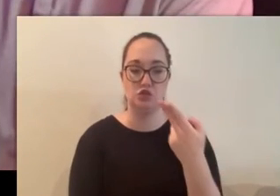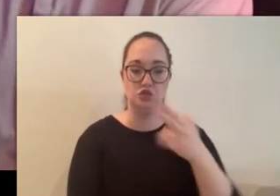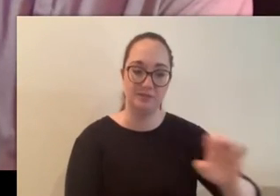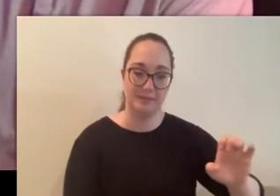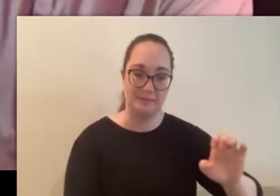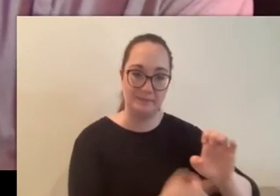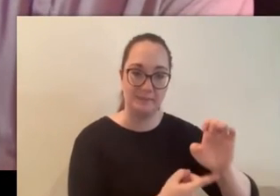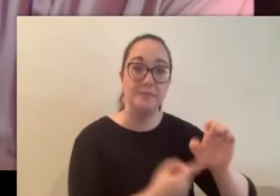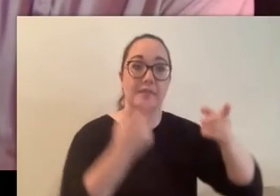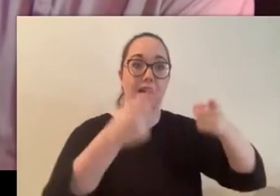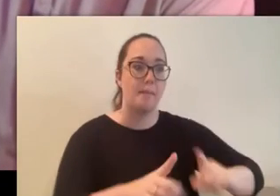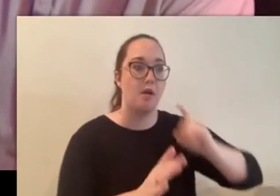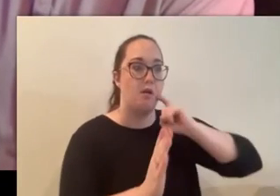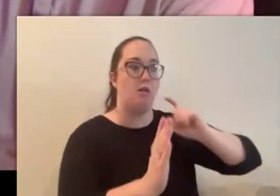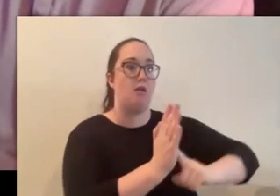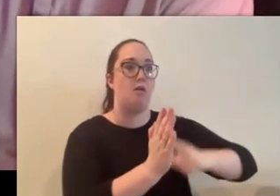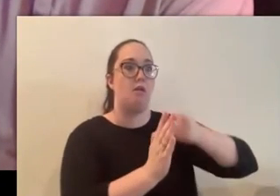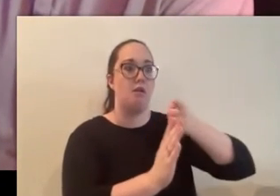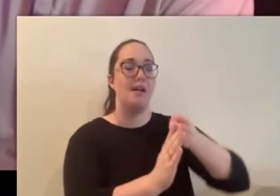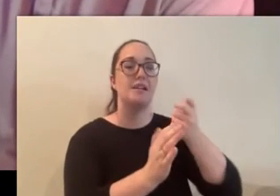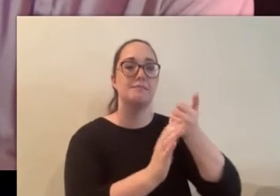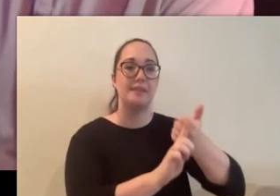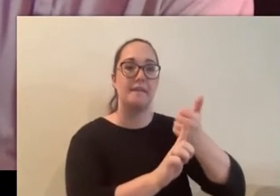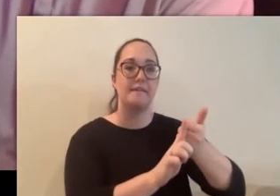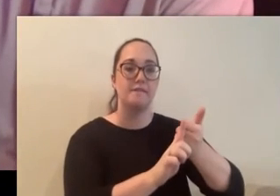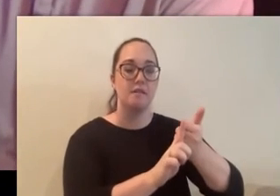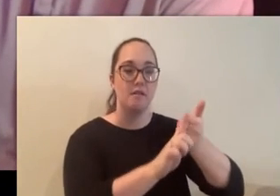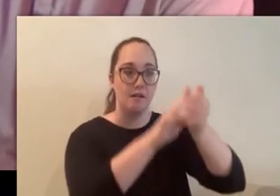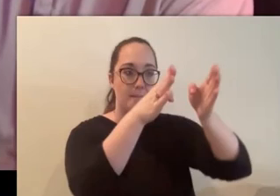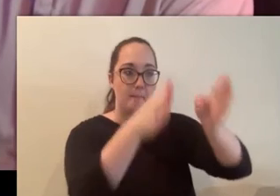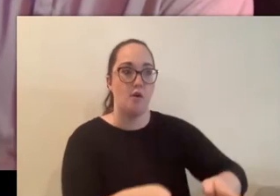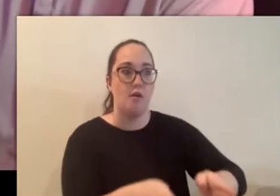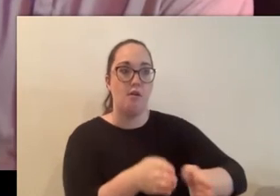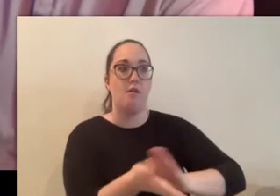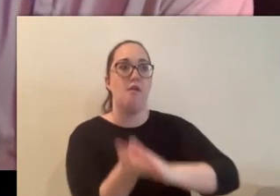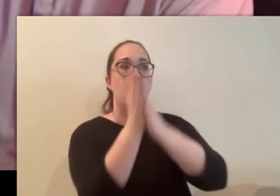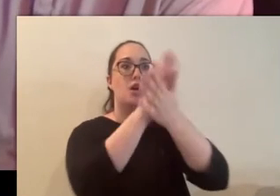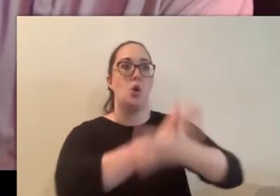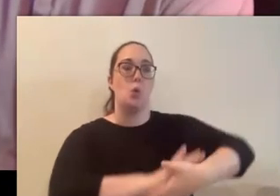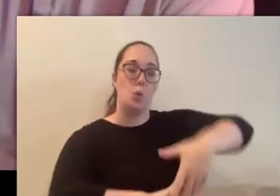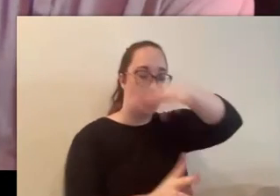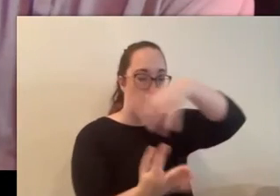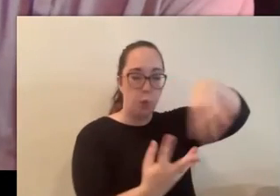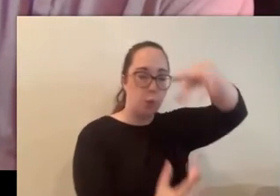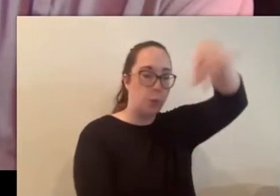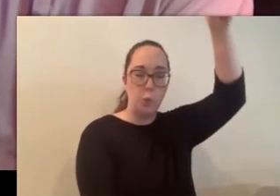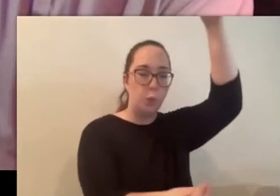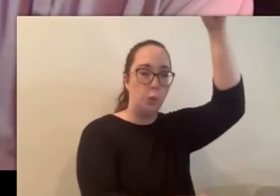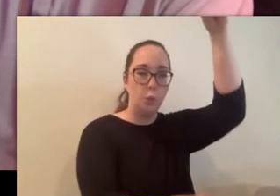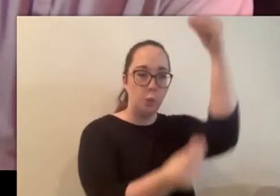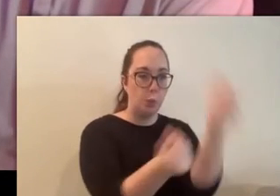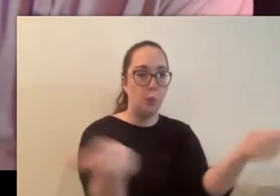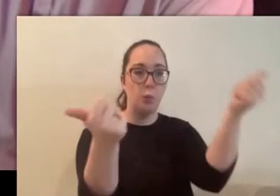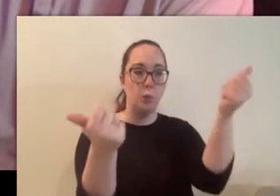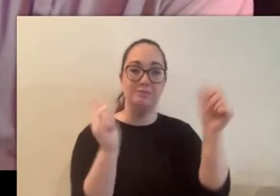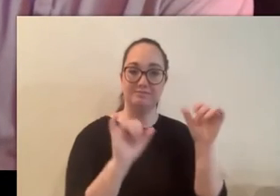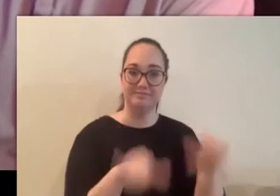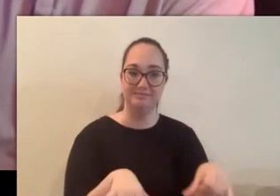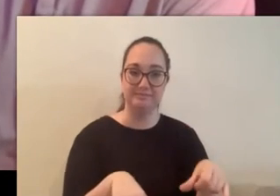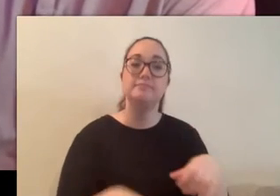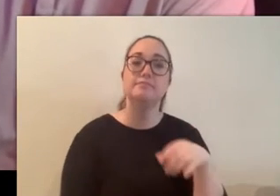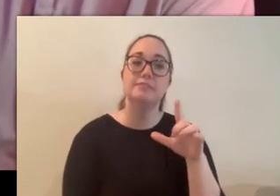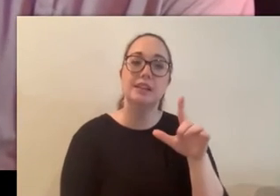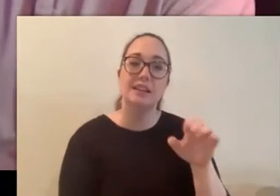a cloud of mist and this action creates a noise similar to that of a bird flapping its wings also legends say that